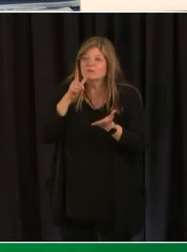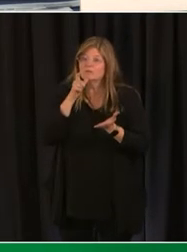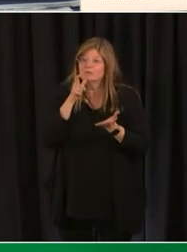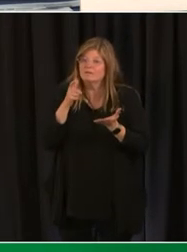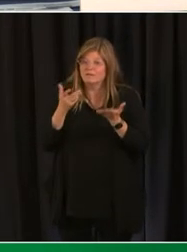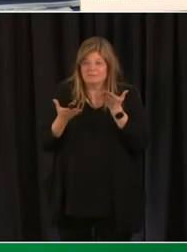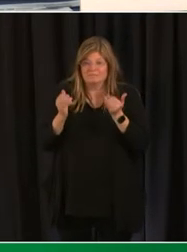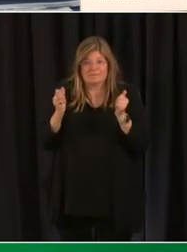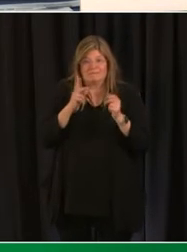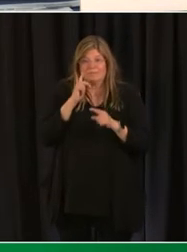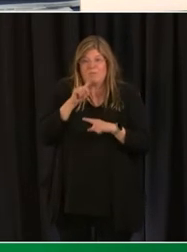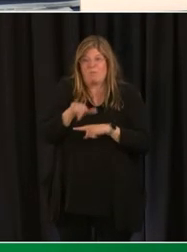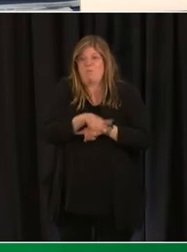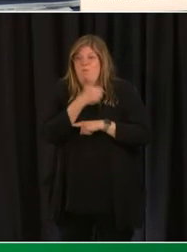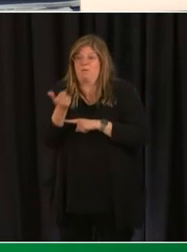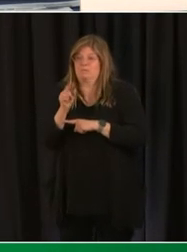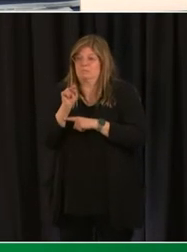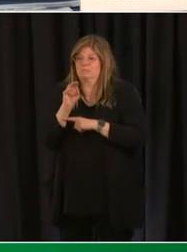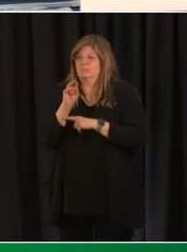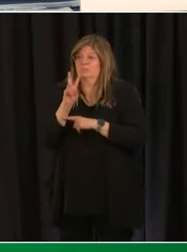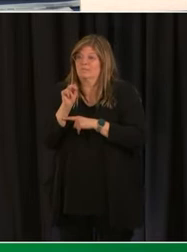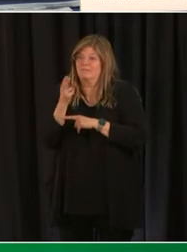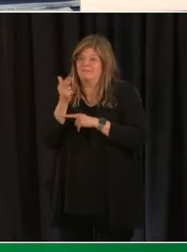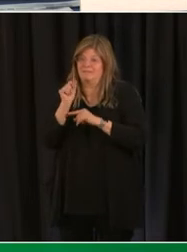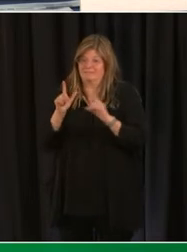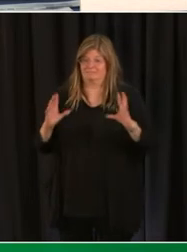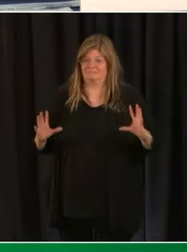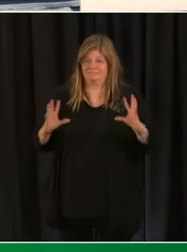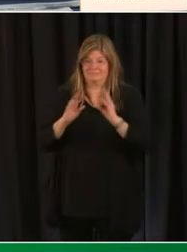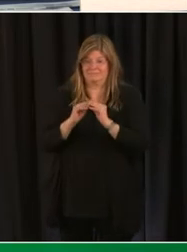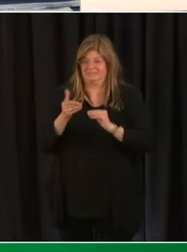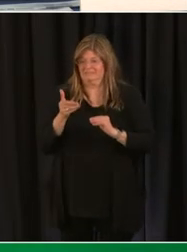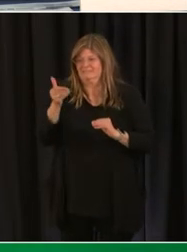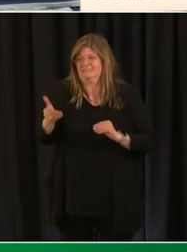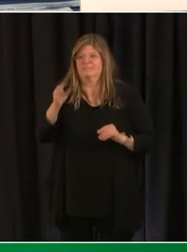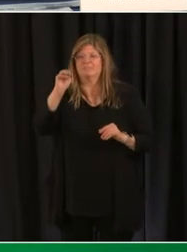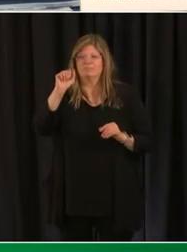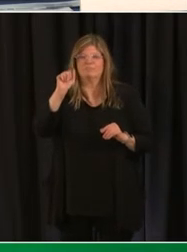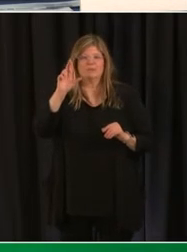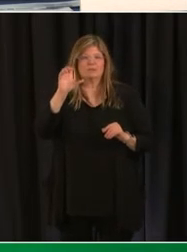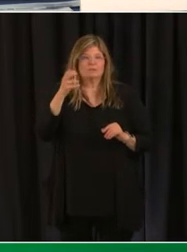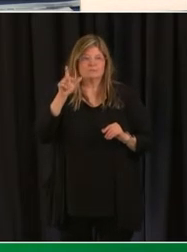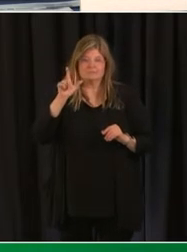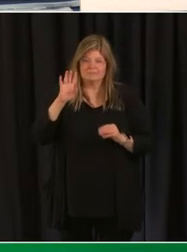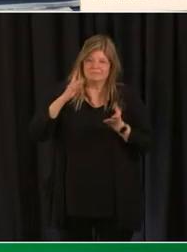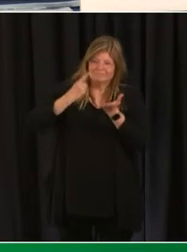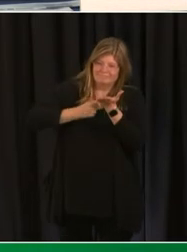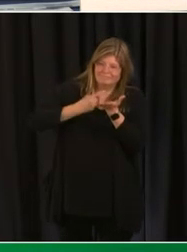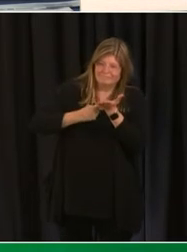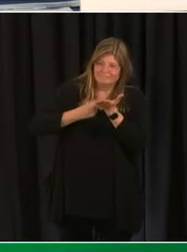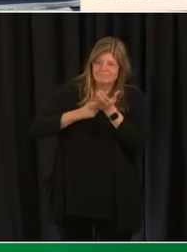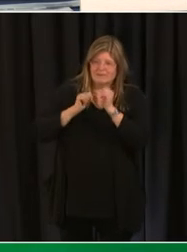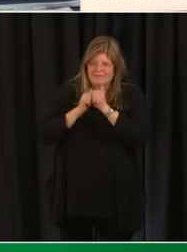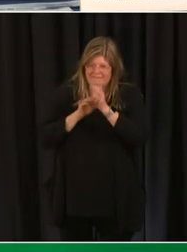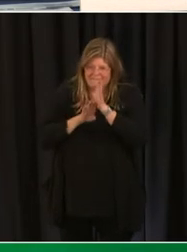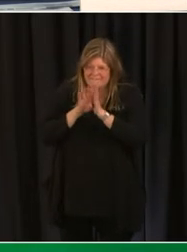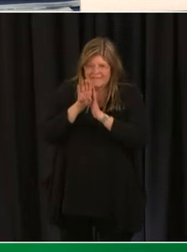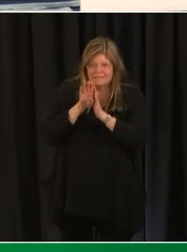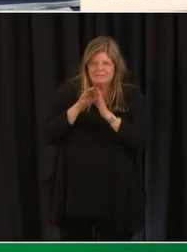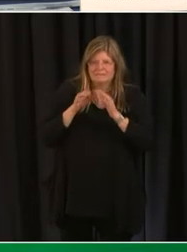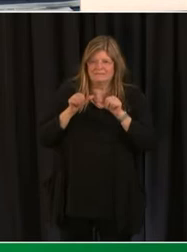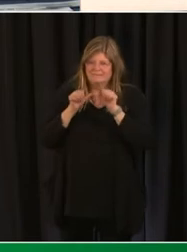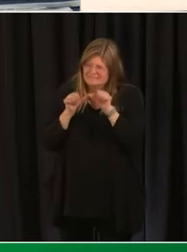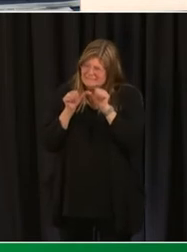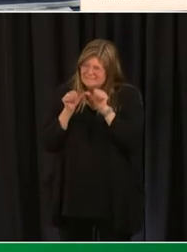another town hall on march the 24th again to talk about our recovery and acceleration efforts as we continue to move